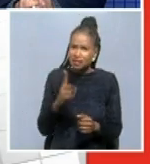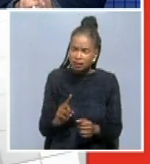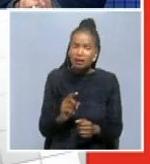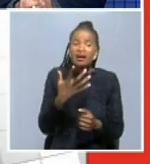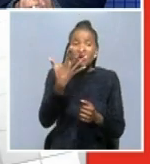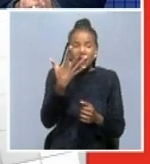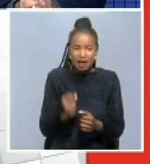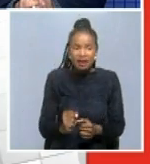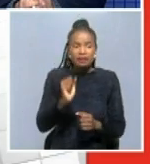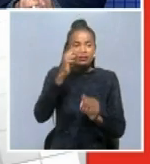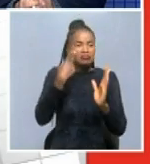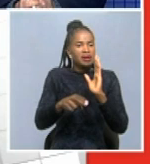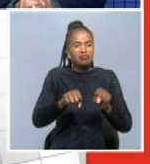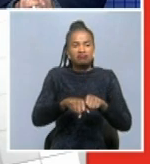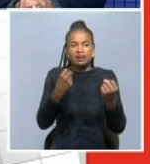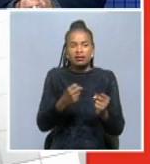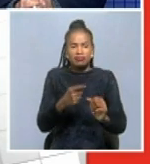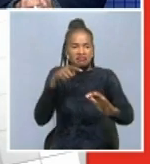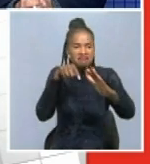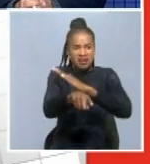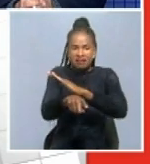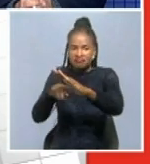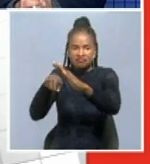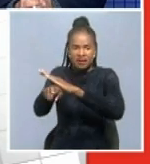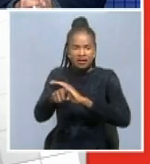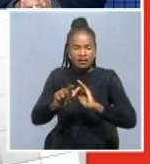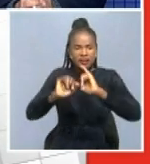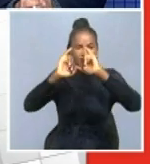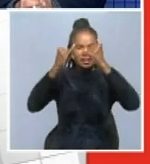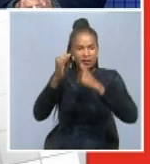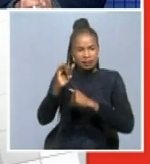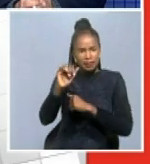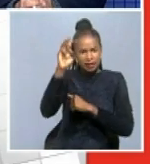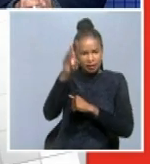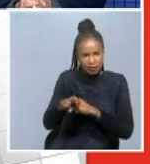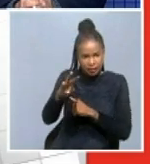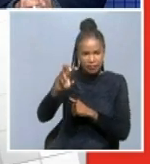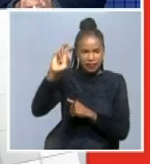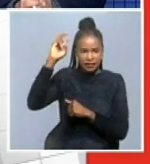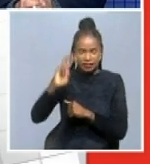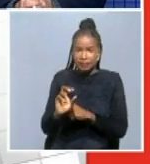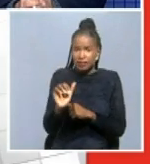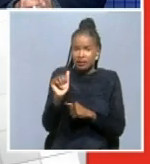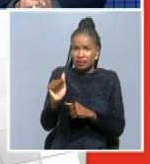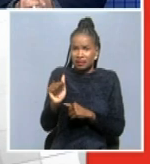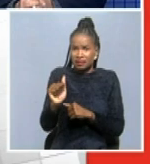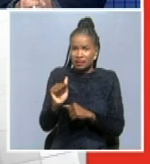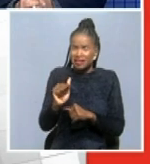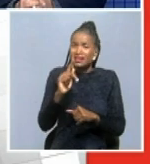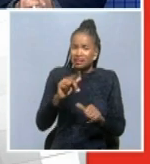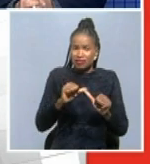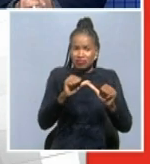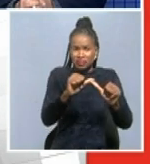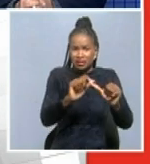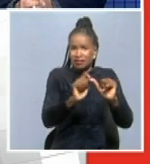people trying to sneak in and sneak out of the local authorities that are under stage 3 lockdown, which is